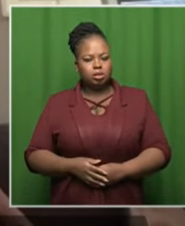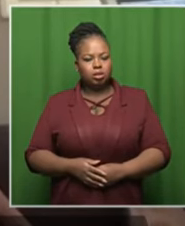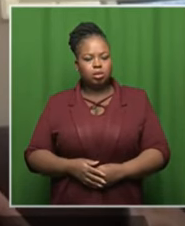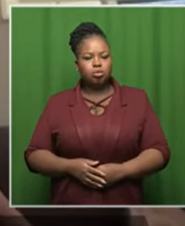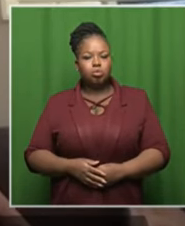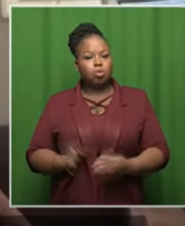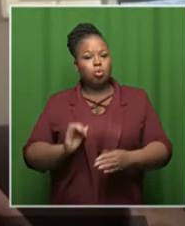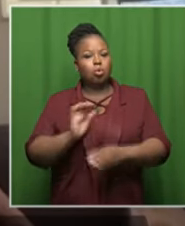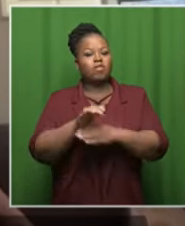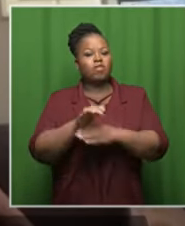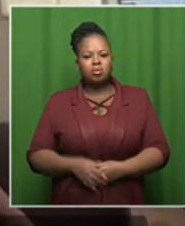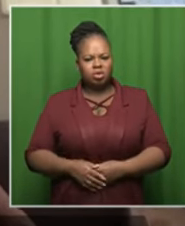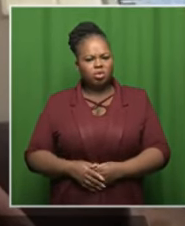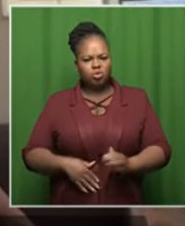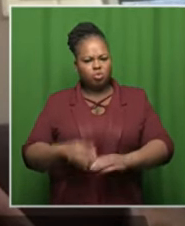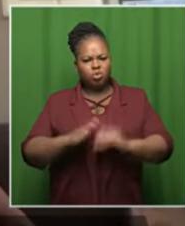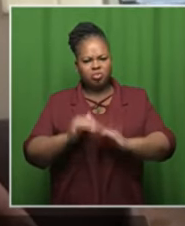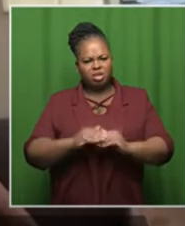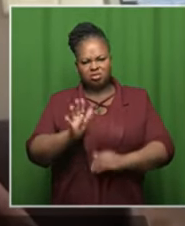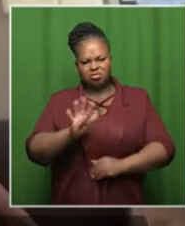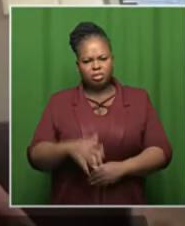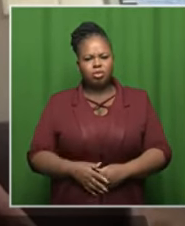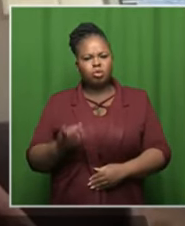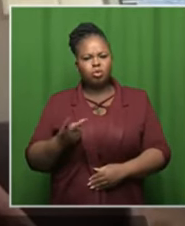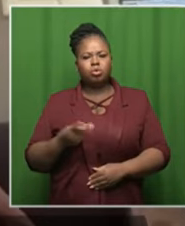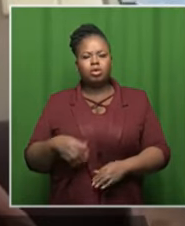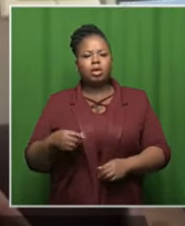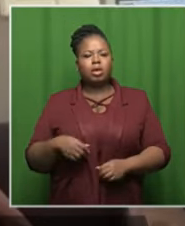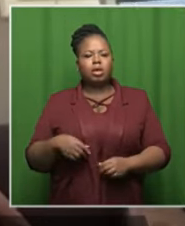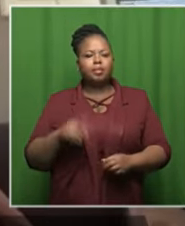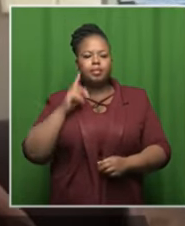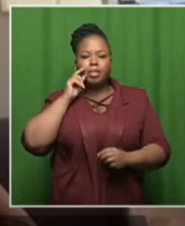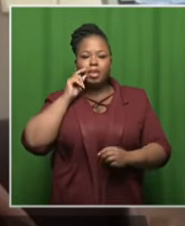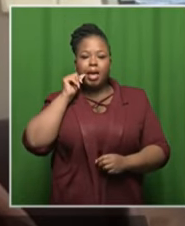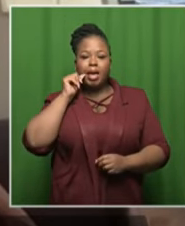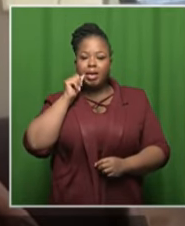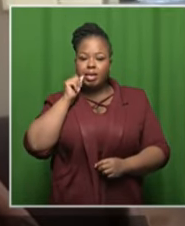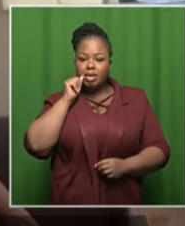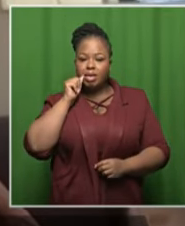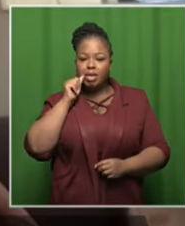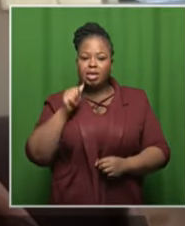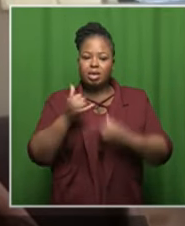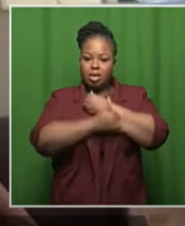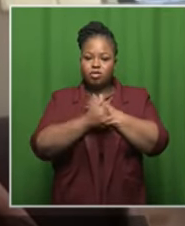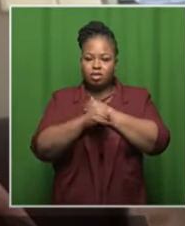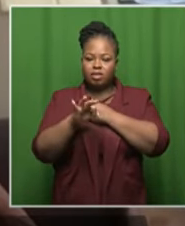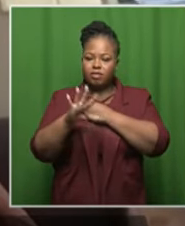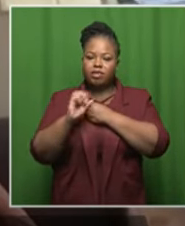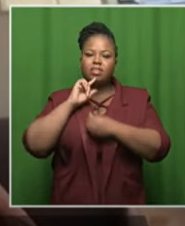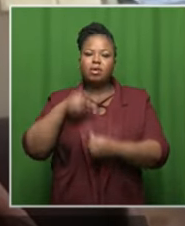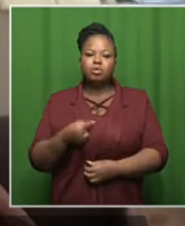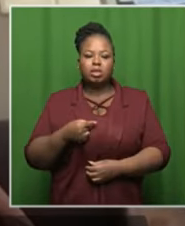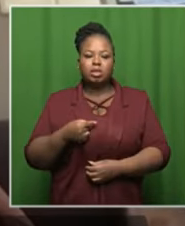more and we're not building at this government and secondly let's look at a country like hungary hungary had 350 000 people at the